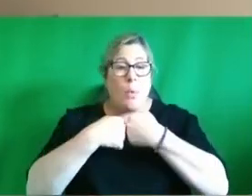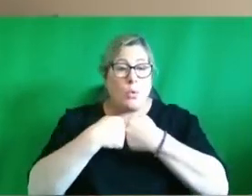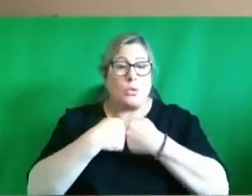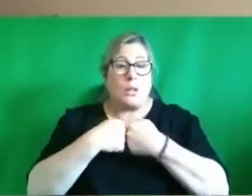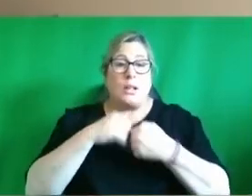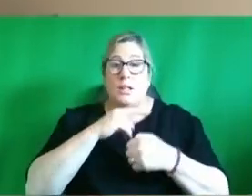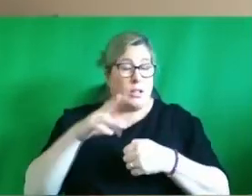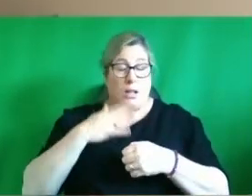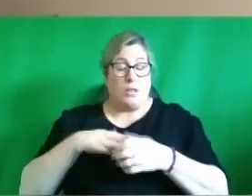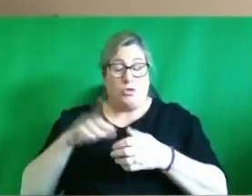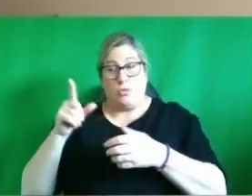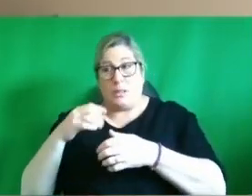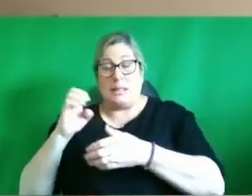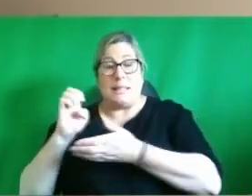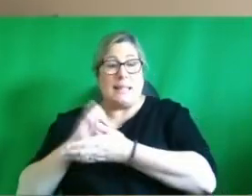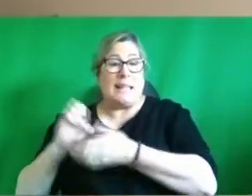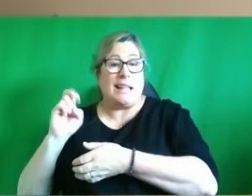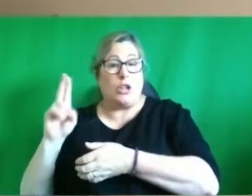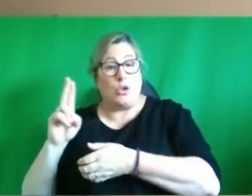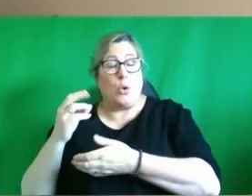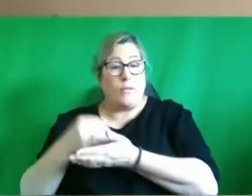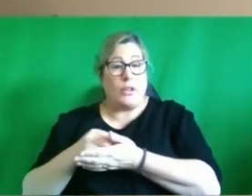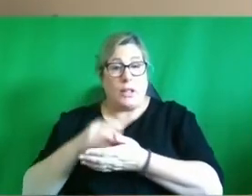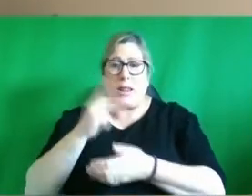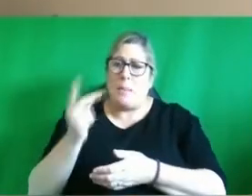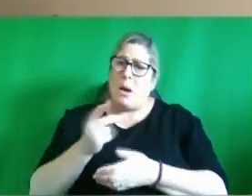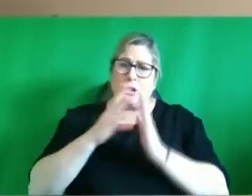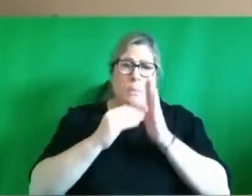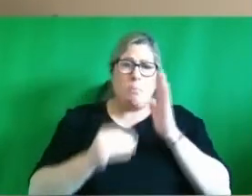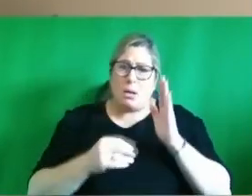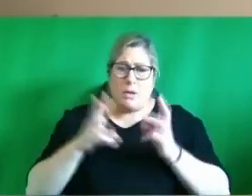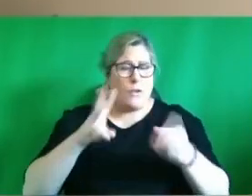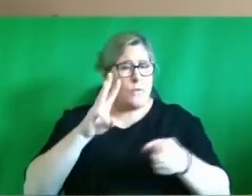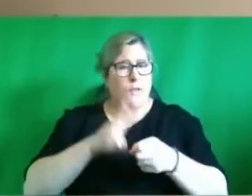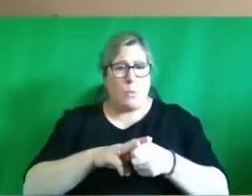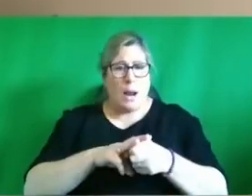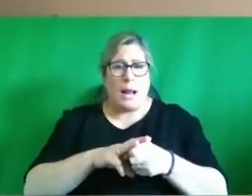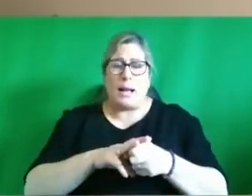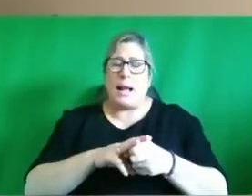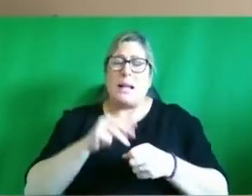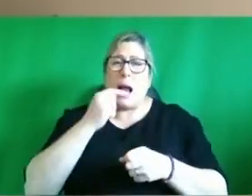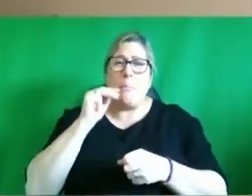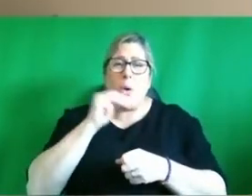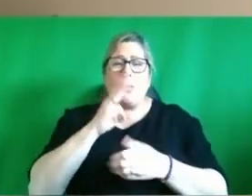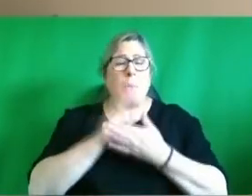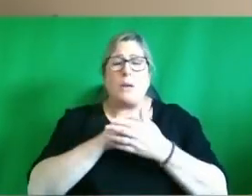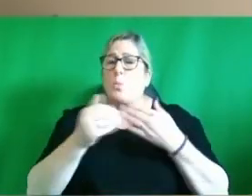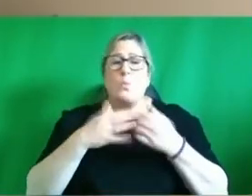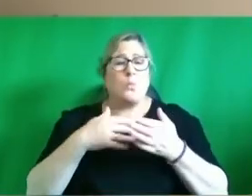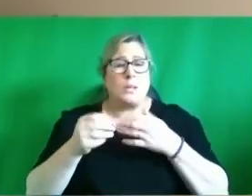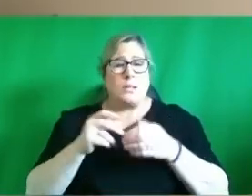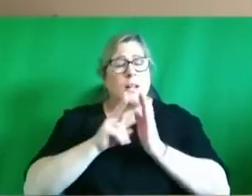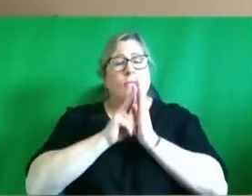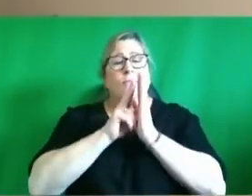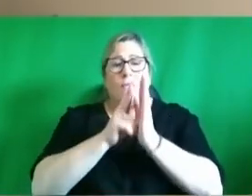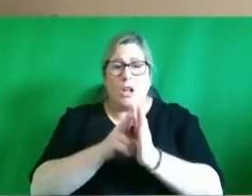funding and the partnership model has worked very well key to this as well is community and voluntary sector who are also involved in many of